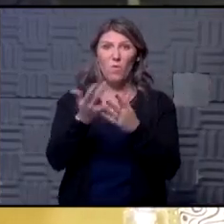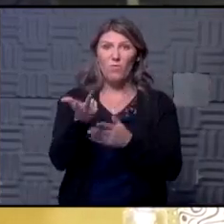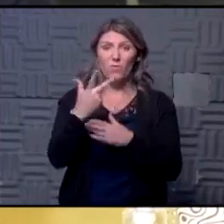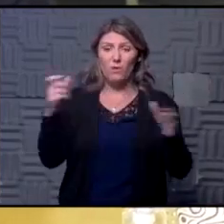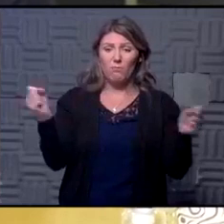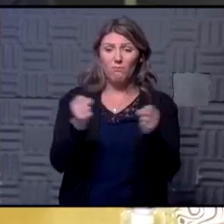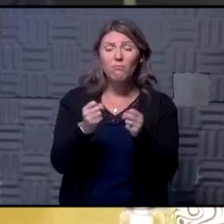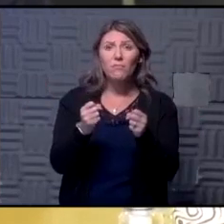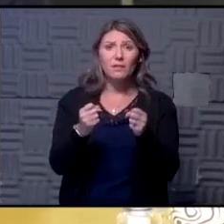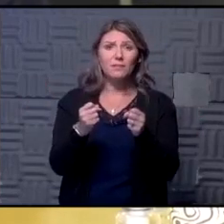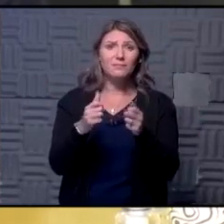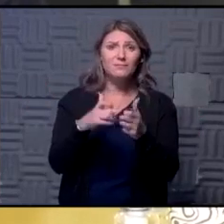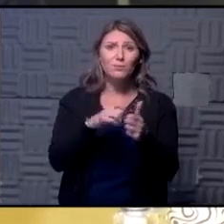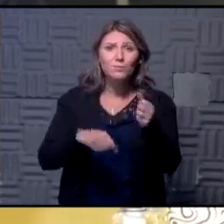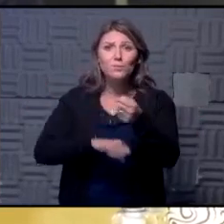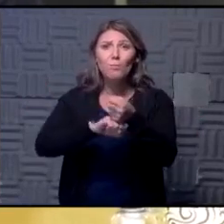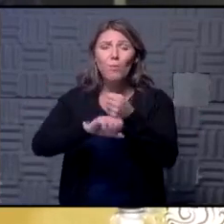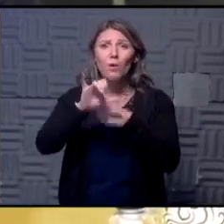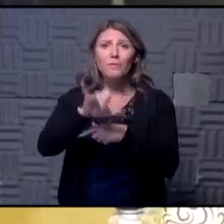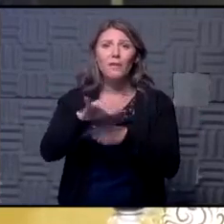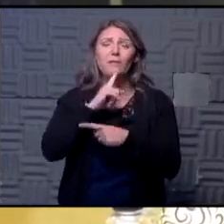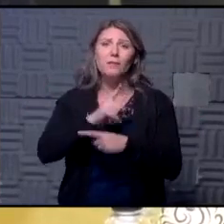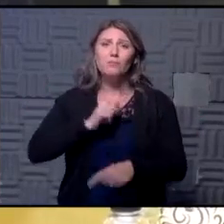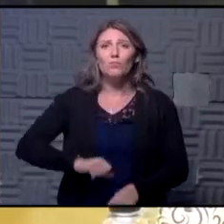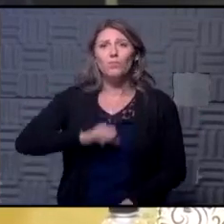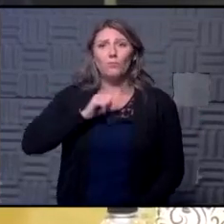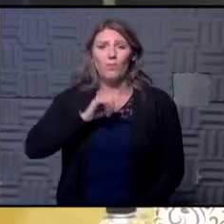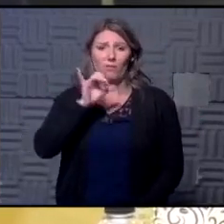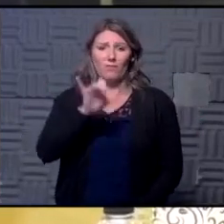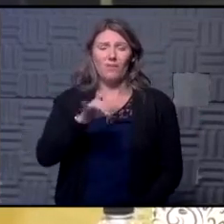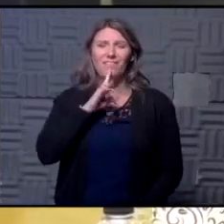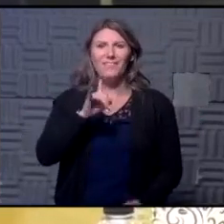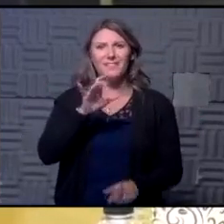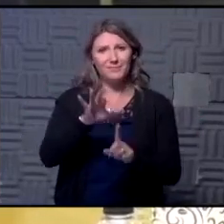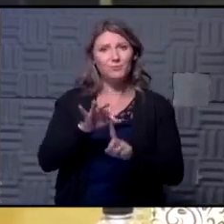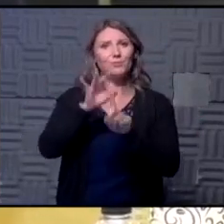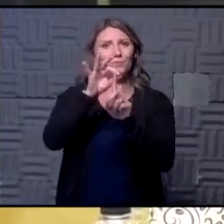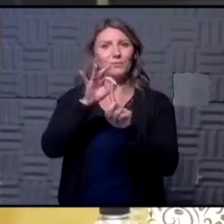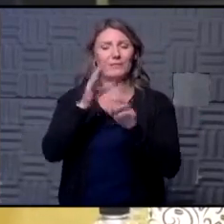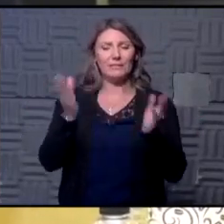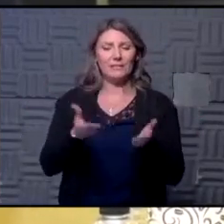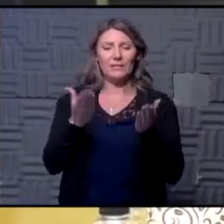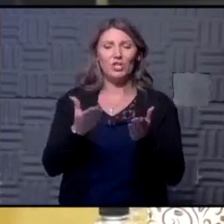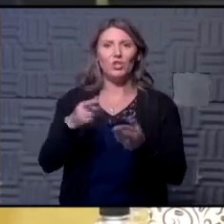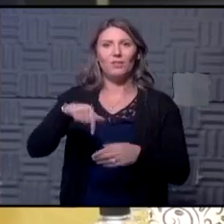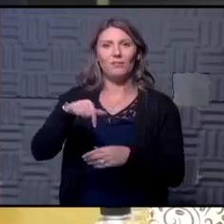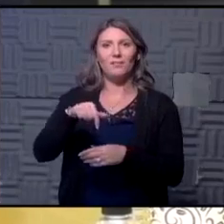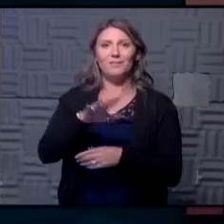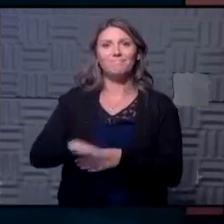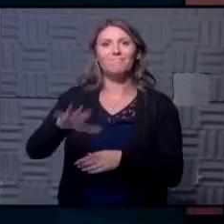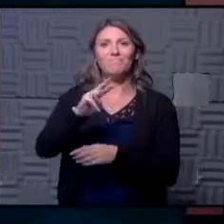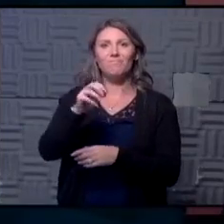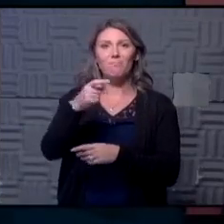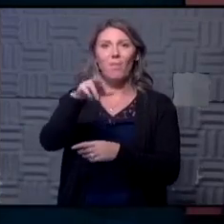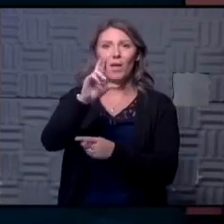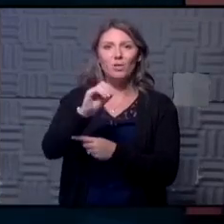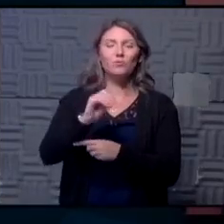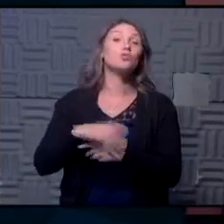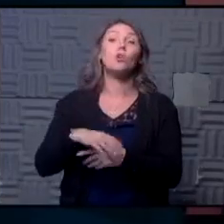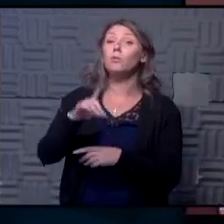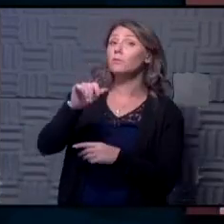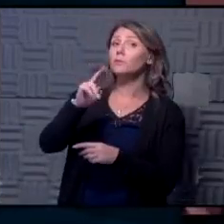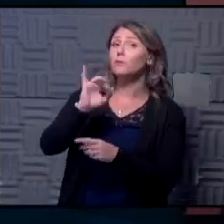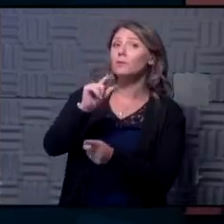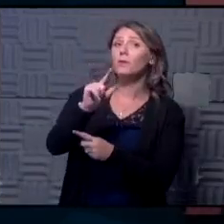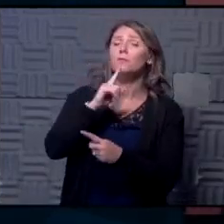get behind this so i'm very proud of this collaboration so i think that's what makes it unique here in this metro area daniel i have you